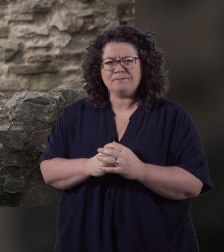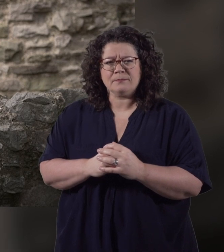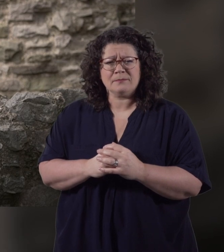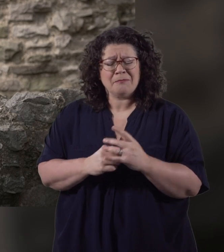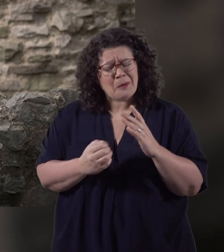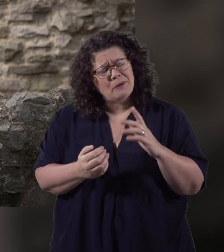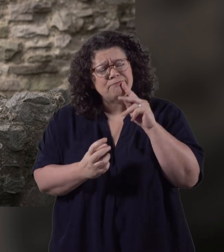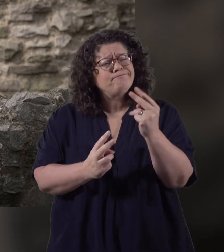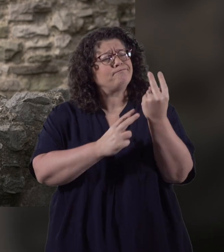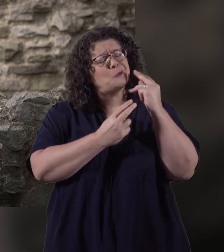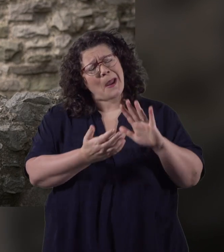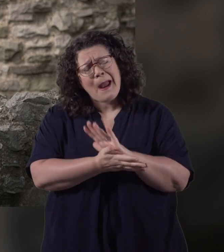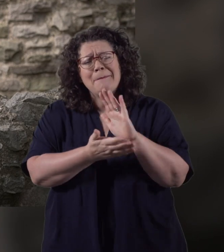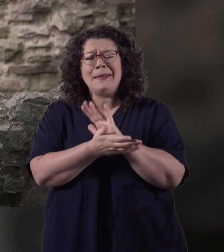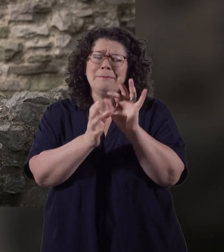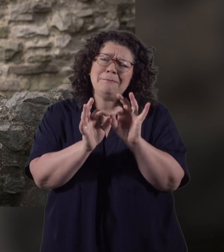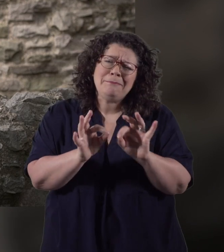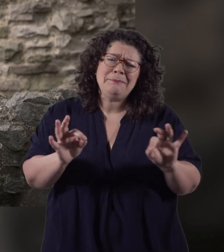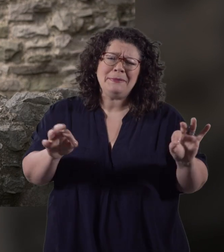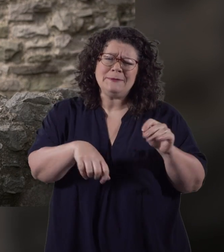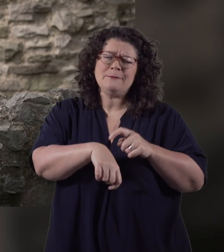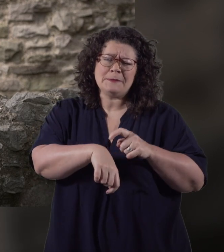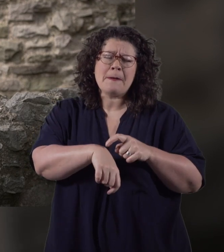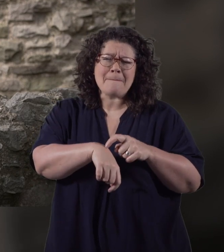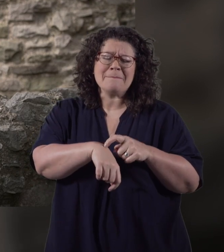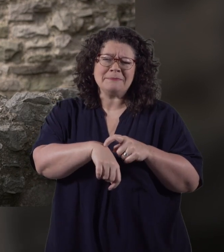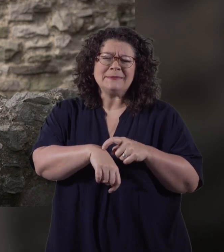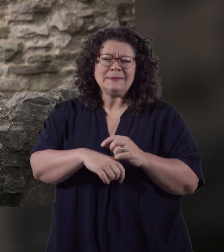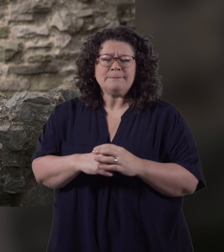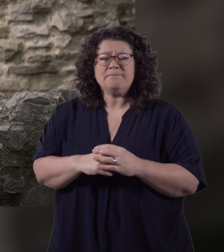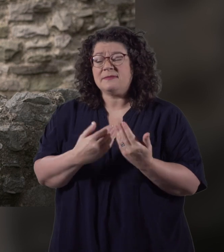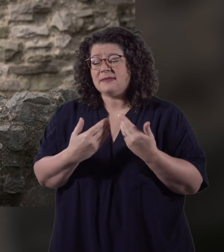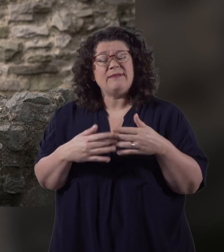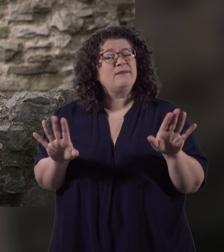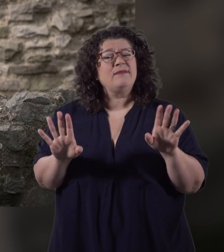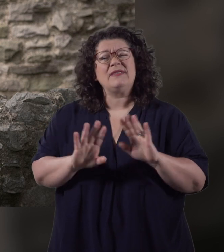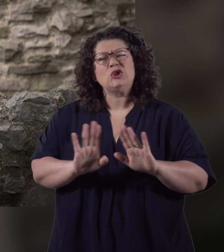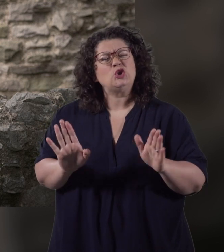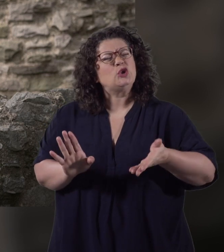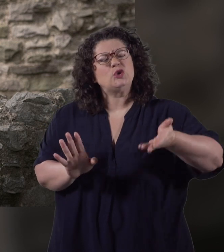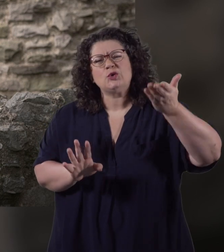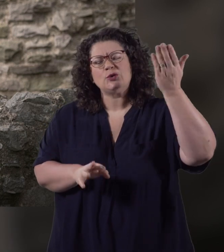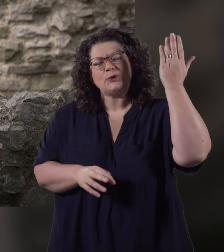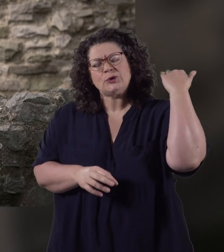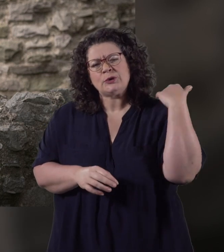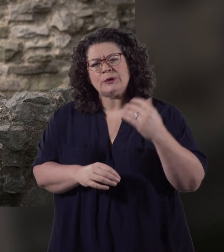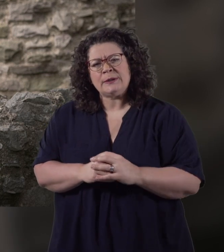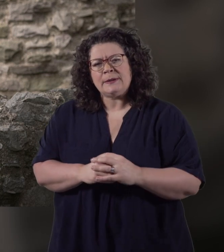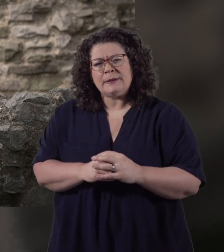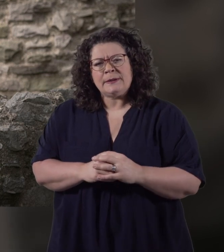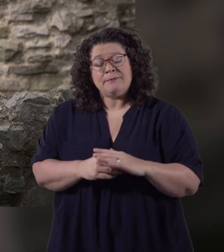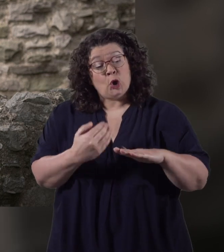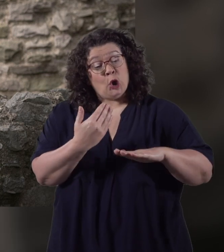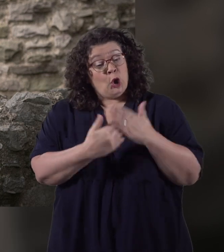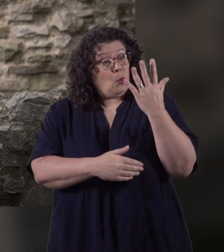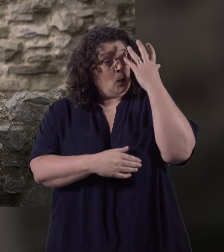Those were happy, peaceful times. They're long gone though. We have a